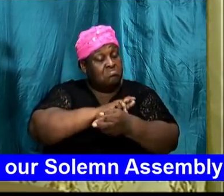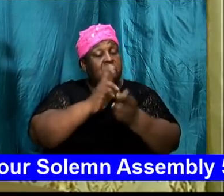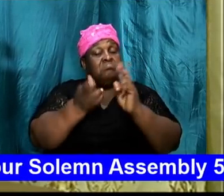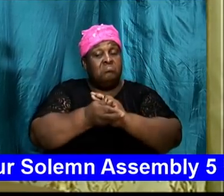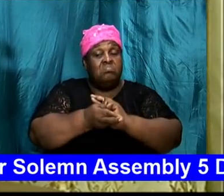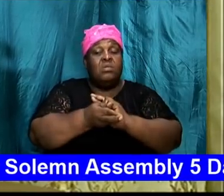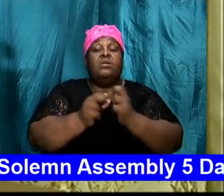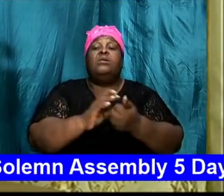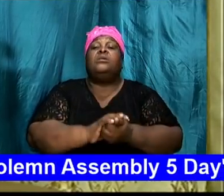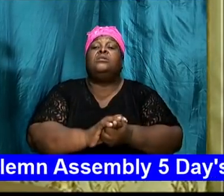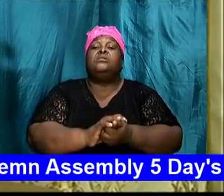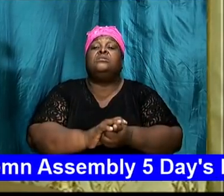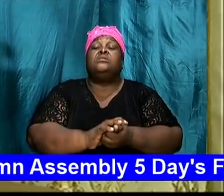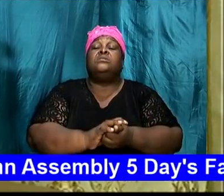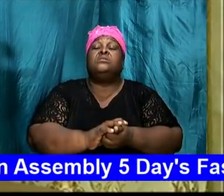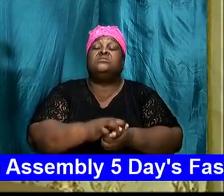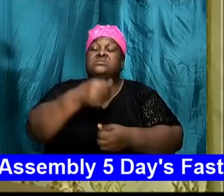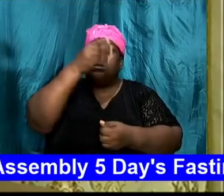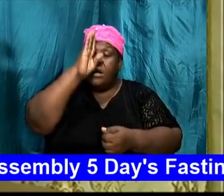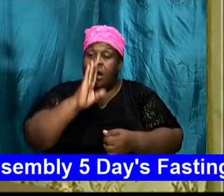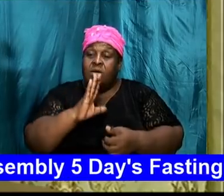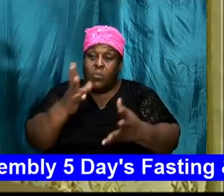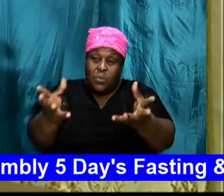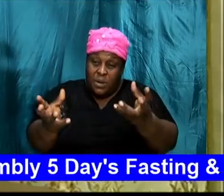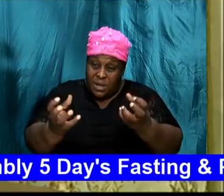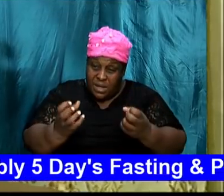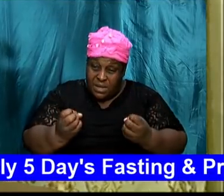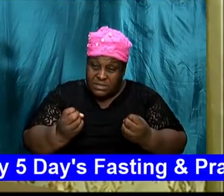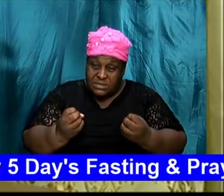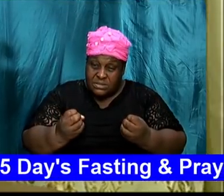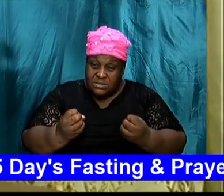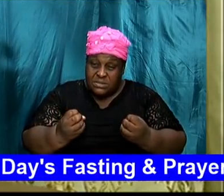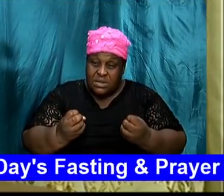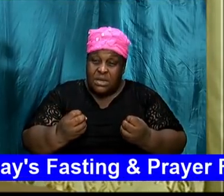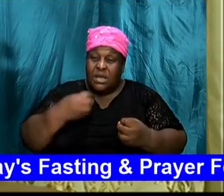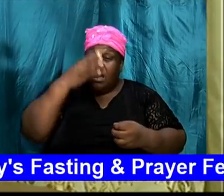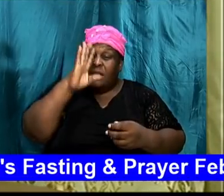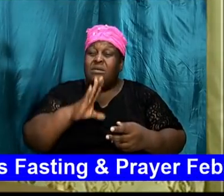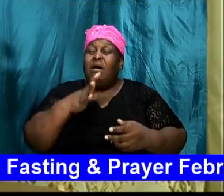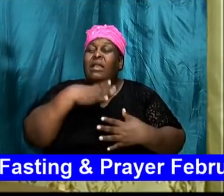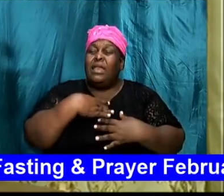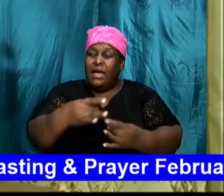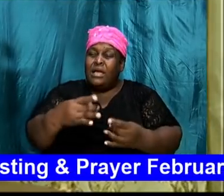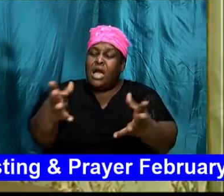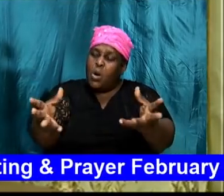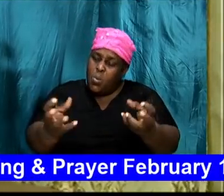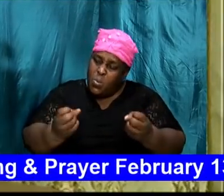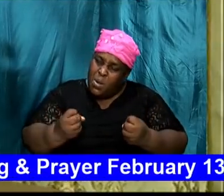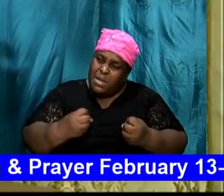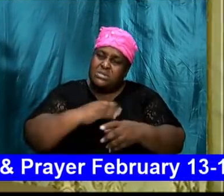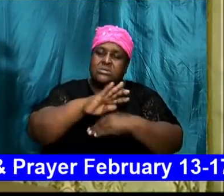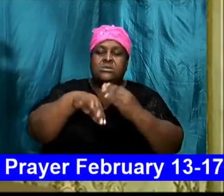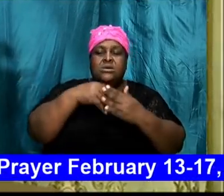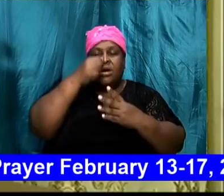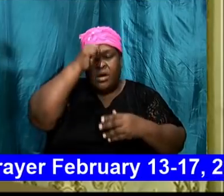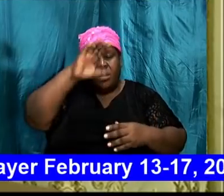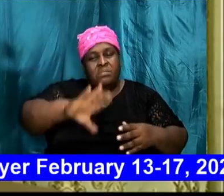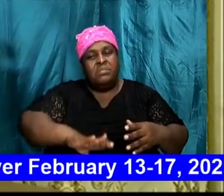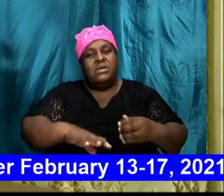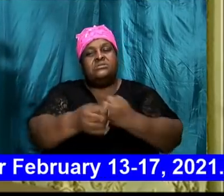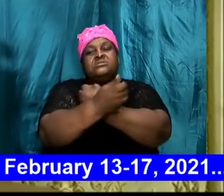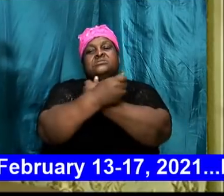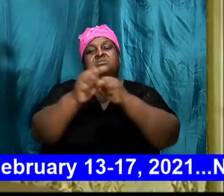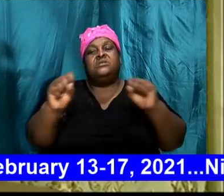God's desire. And it is God liking and God wanting for all men to be saved.